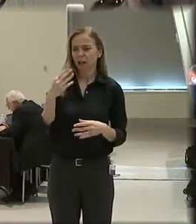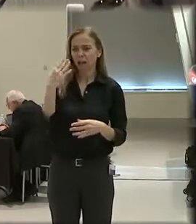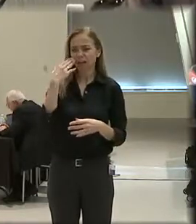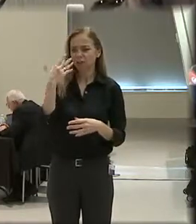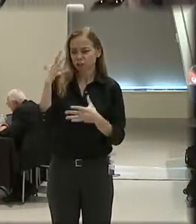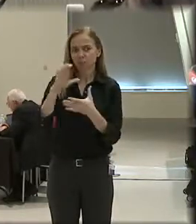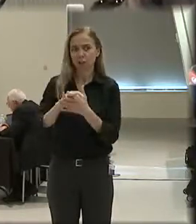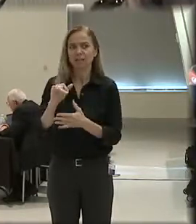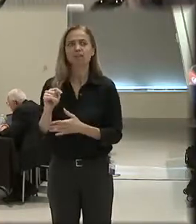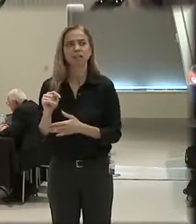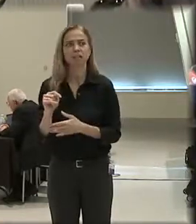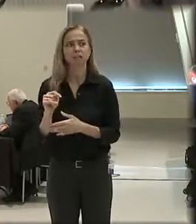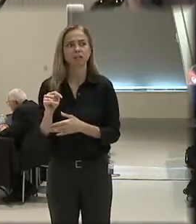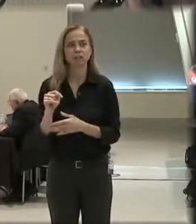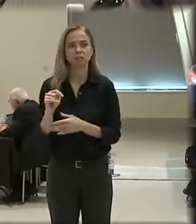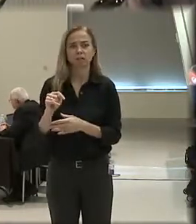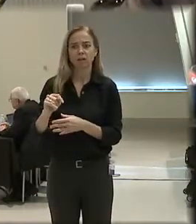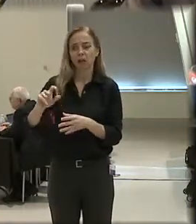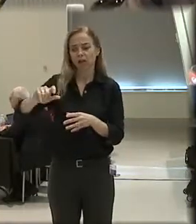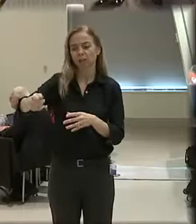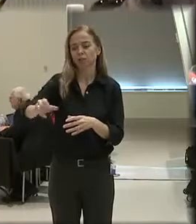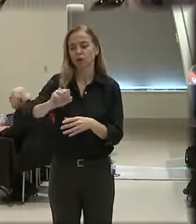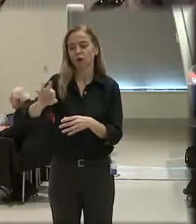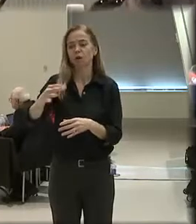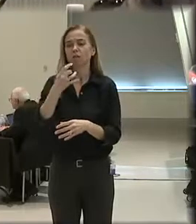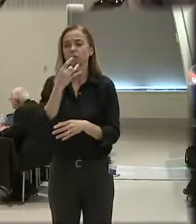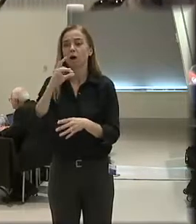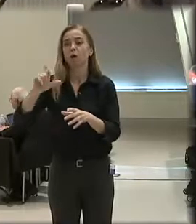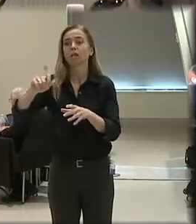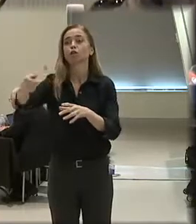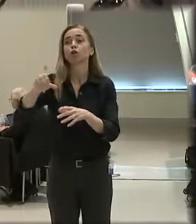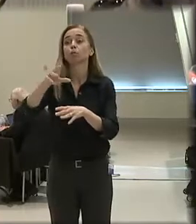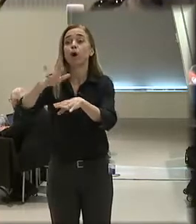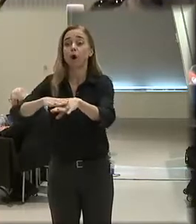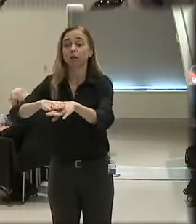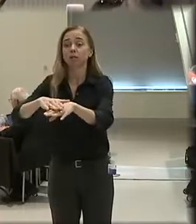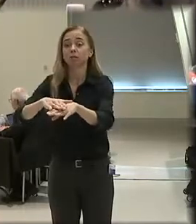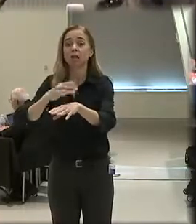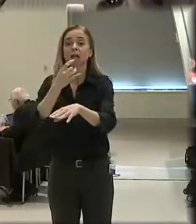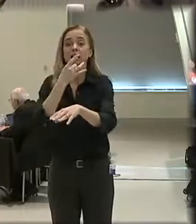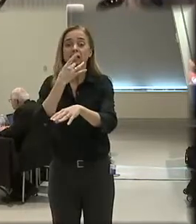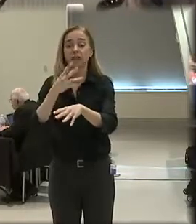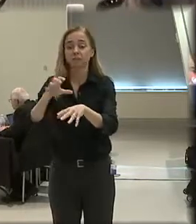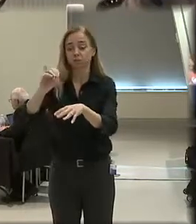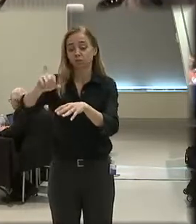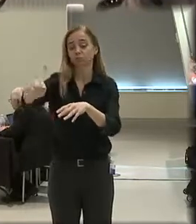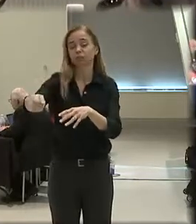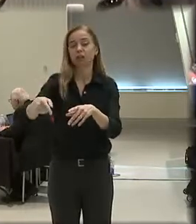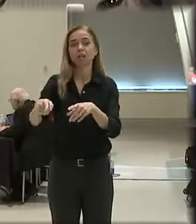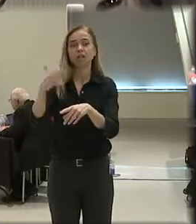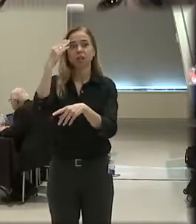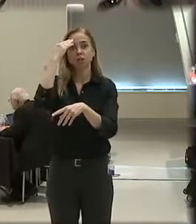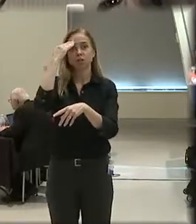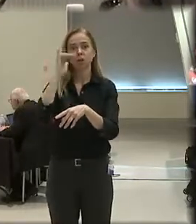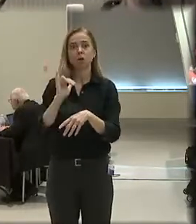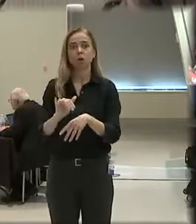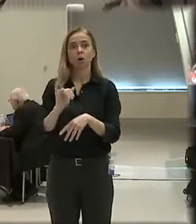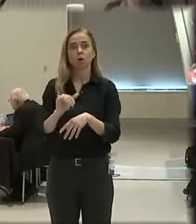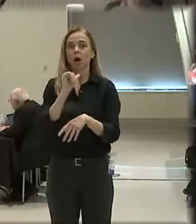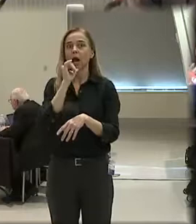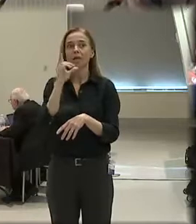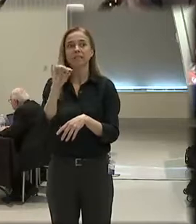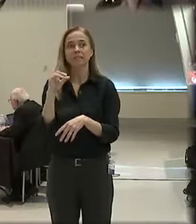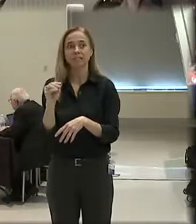She believed it. And I reached in her car and turned her headlights on, and I walked away. Never said a word to her because she knew that I could